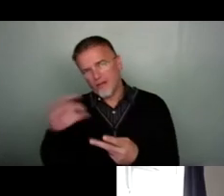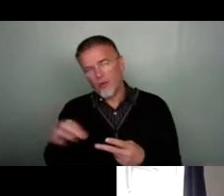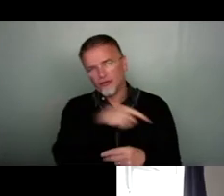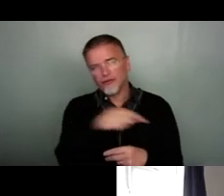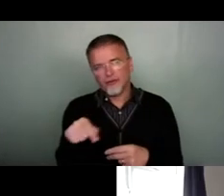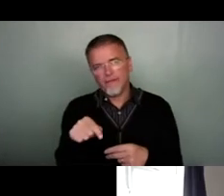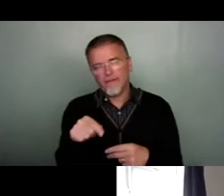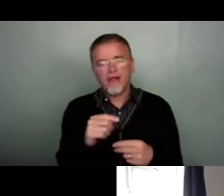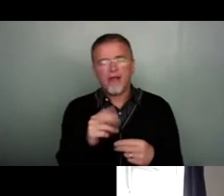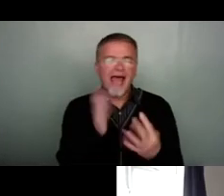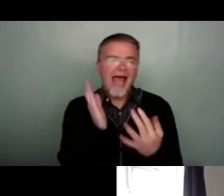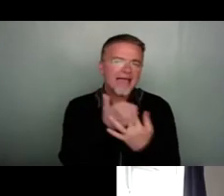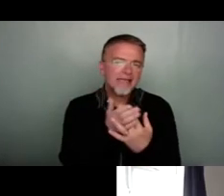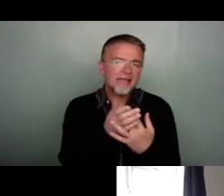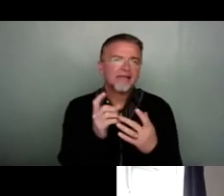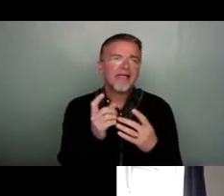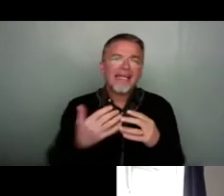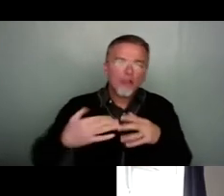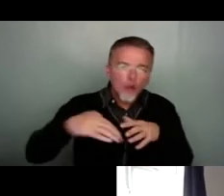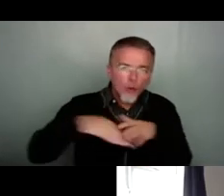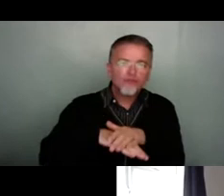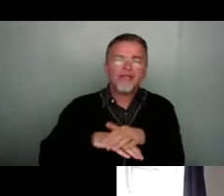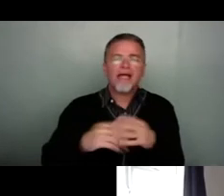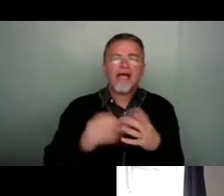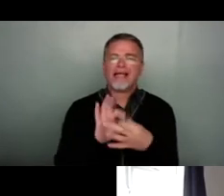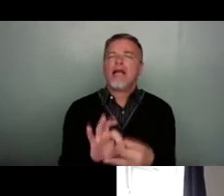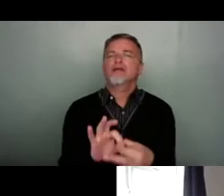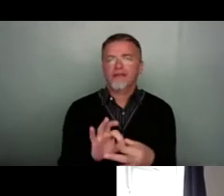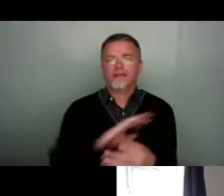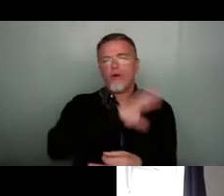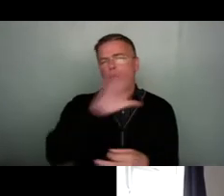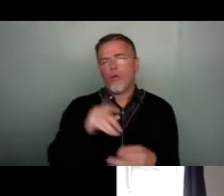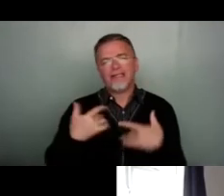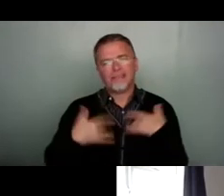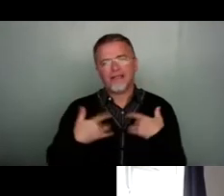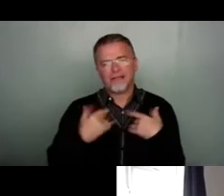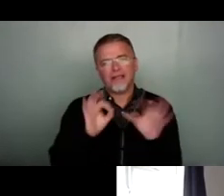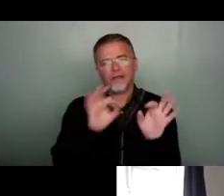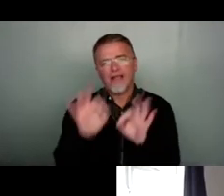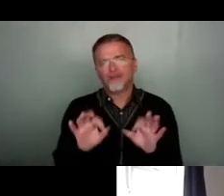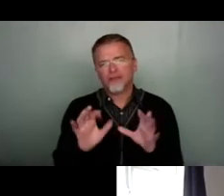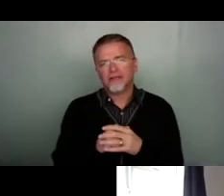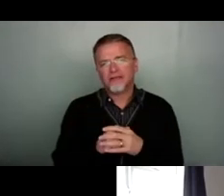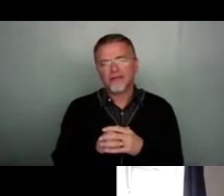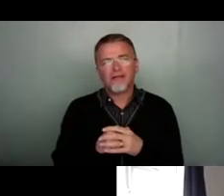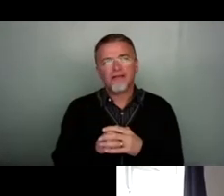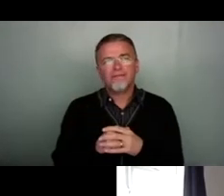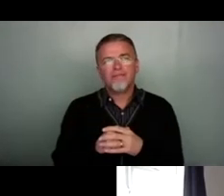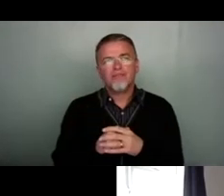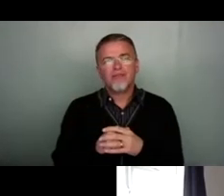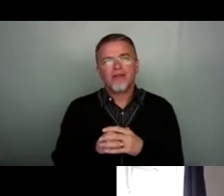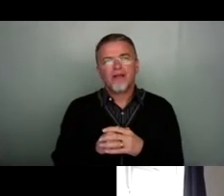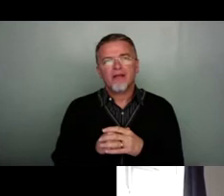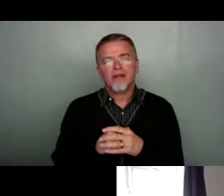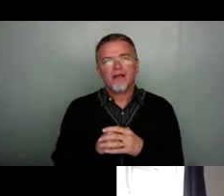access and inclusion and engagement that are really interesting. They're all the buzzwords in one fell swoop I just made there. But, you know,